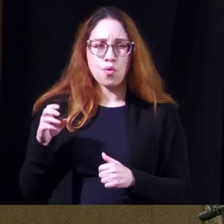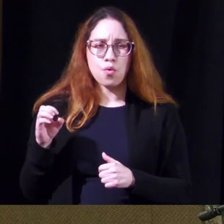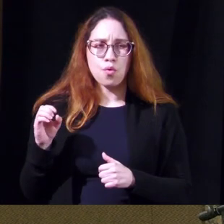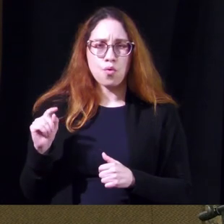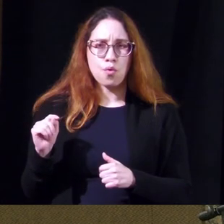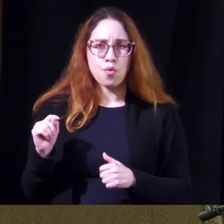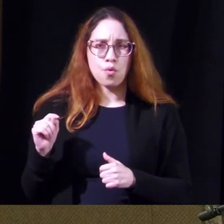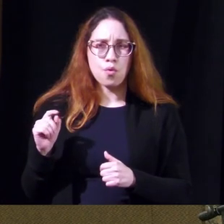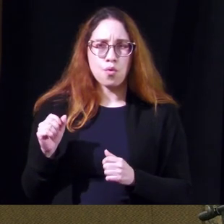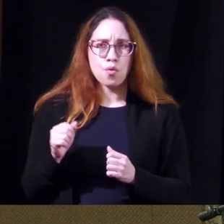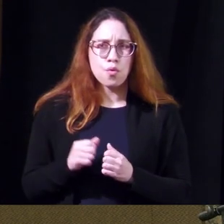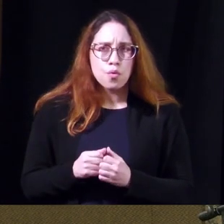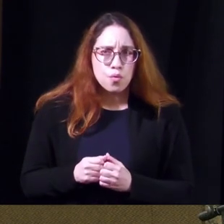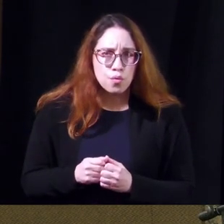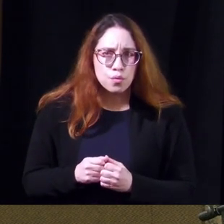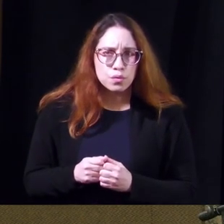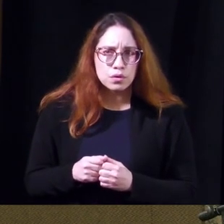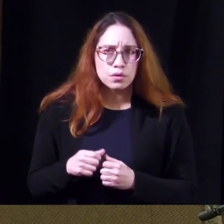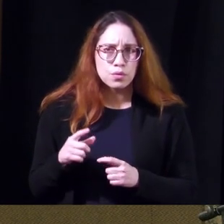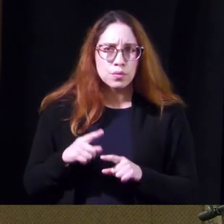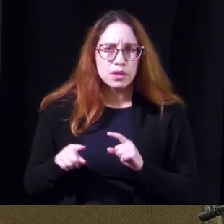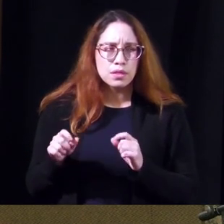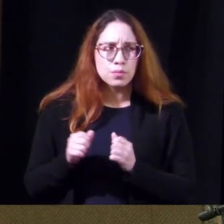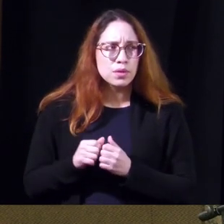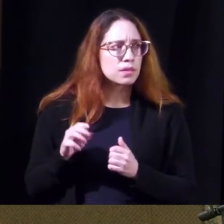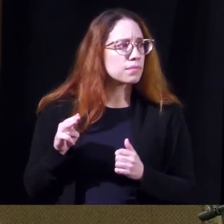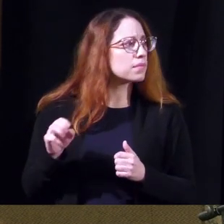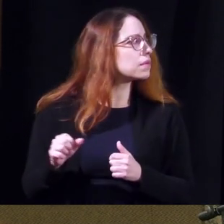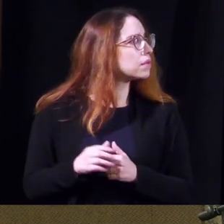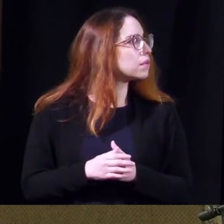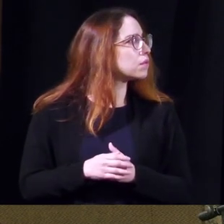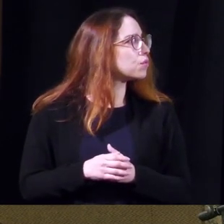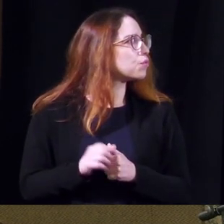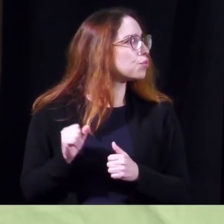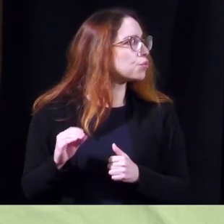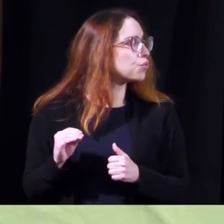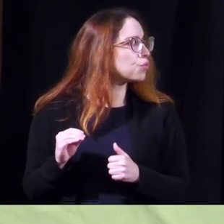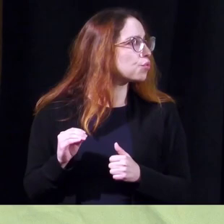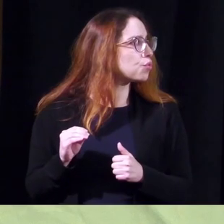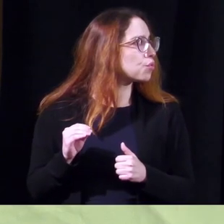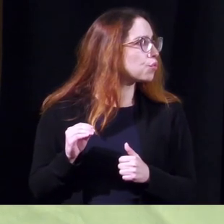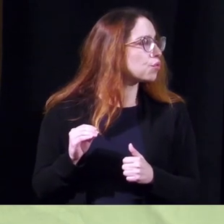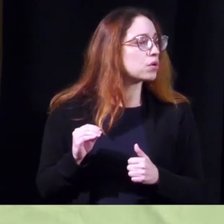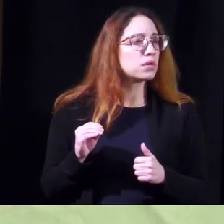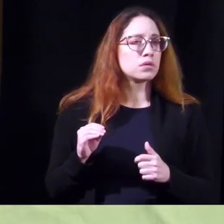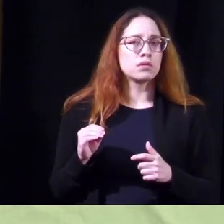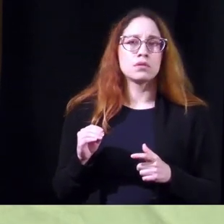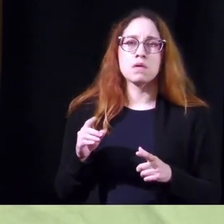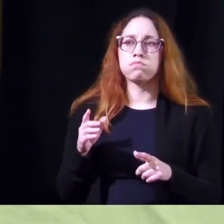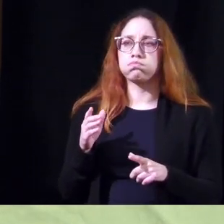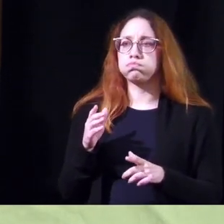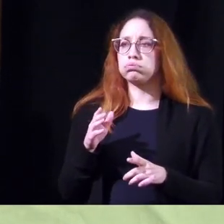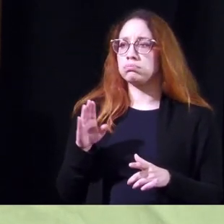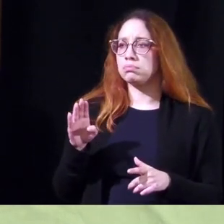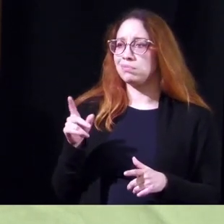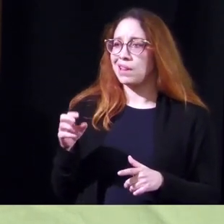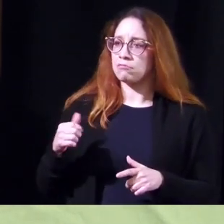women with multiple sclerosis so overactive bladder is a